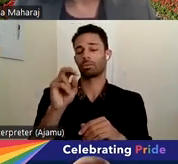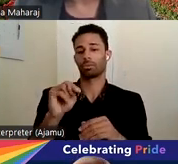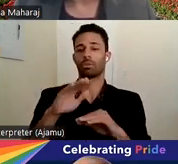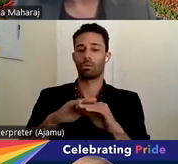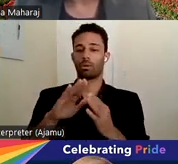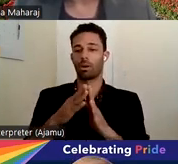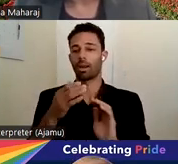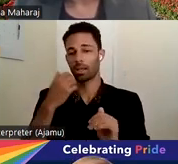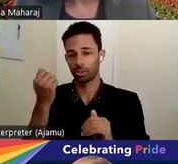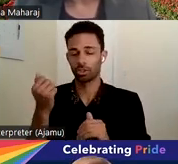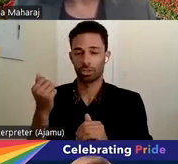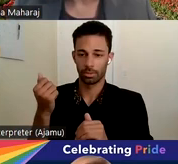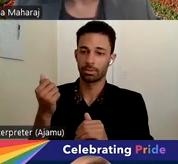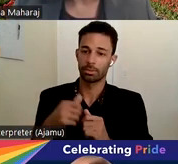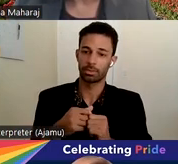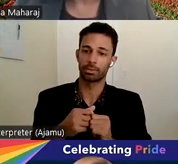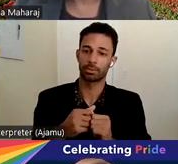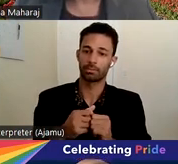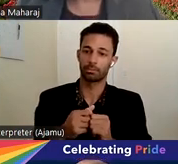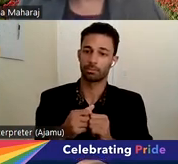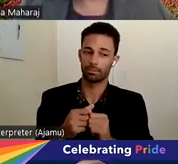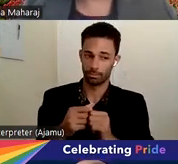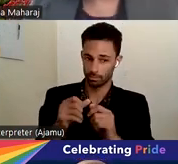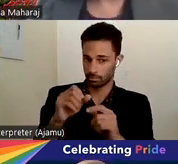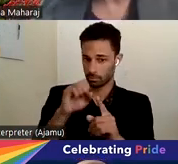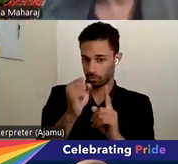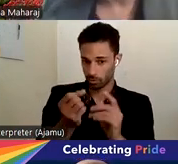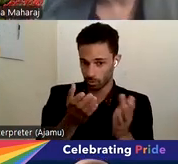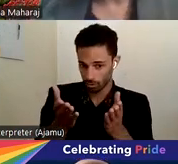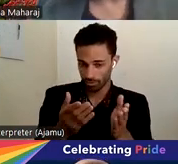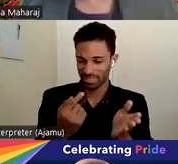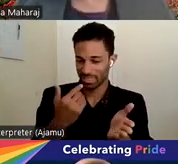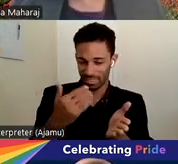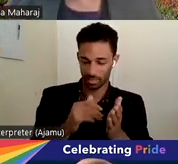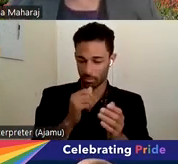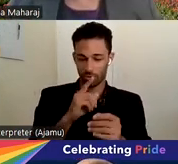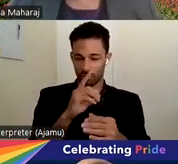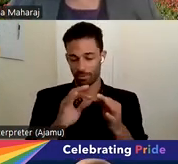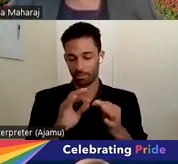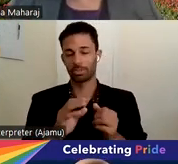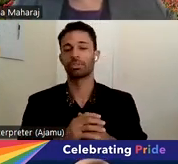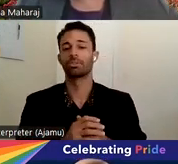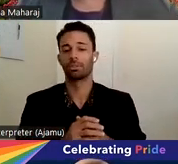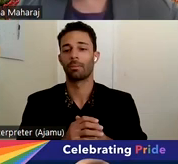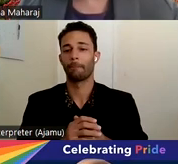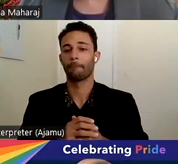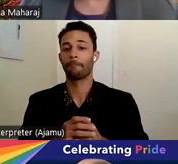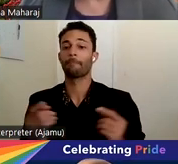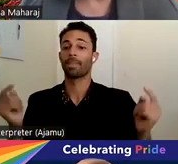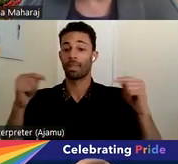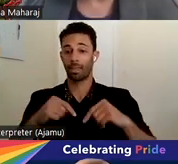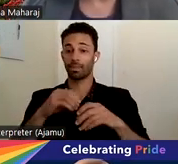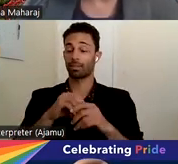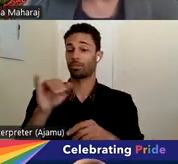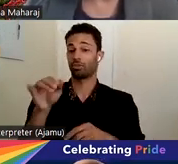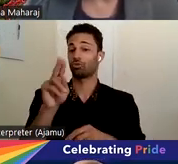I mention social services? If I didn't, I'll say it again. We're gathered in June. This is a big month